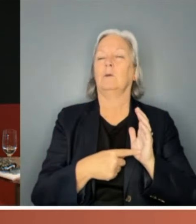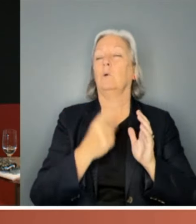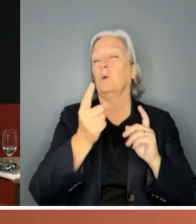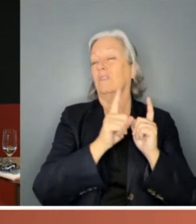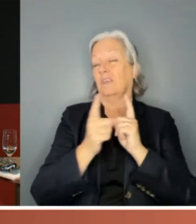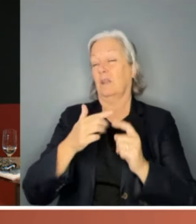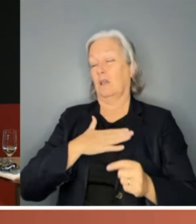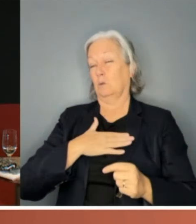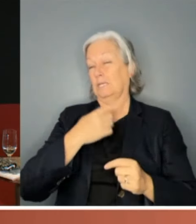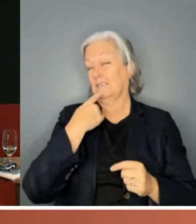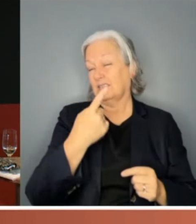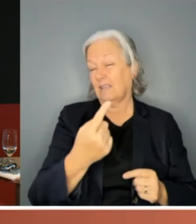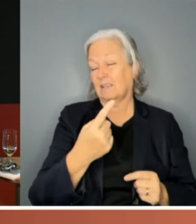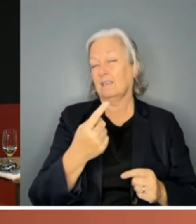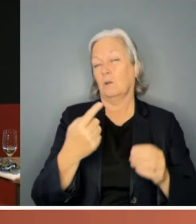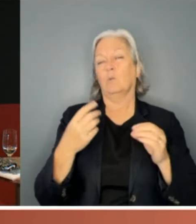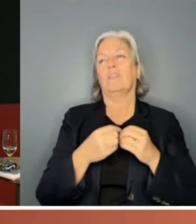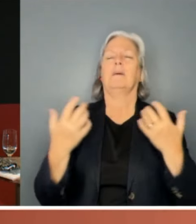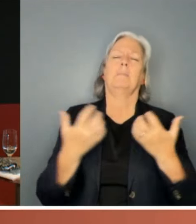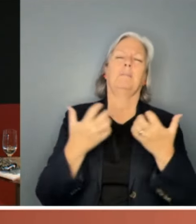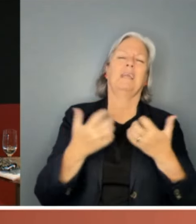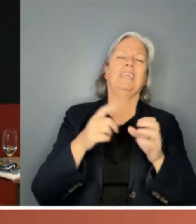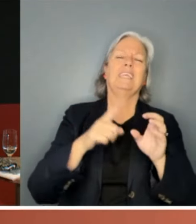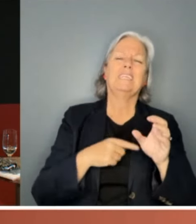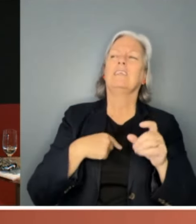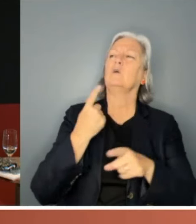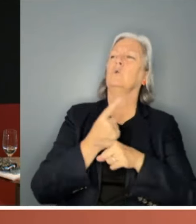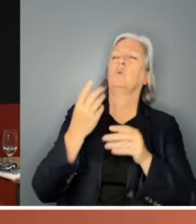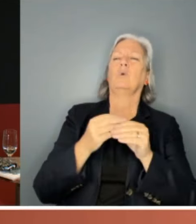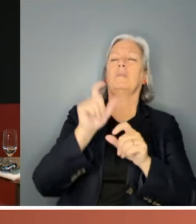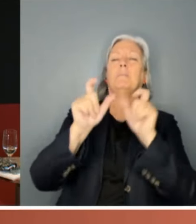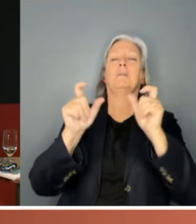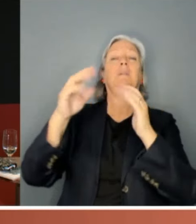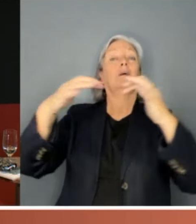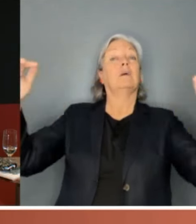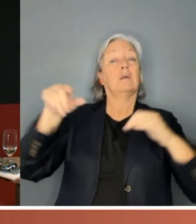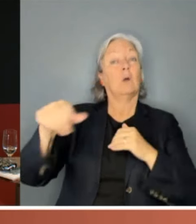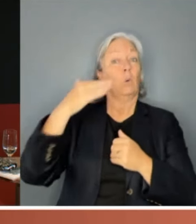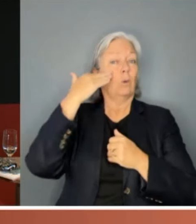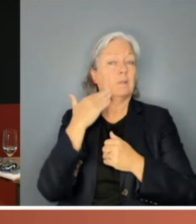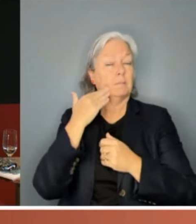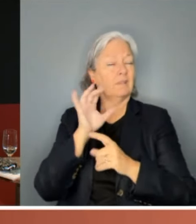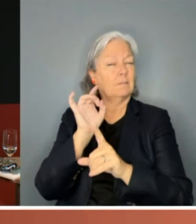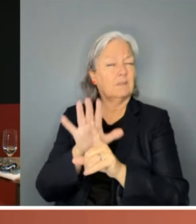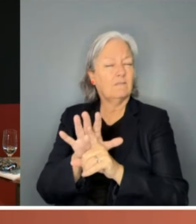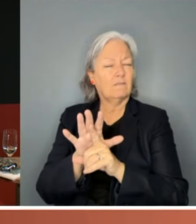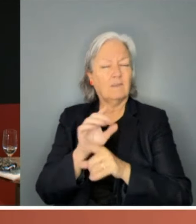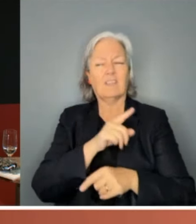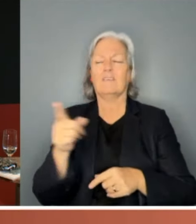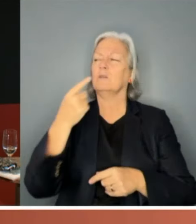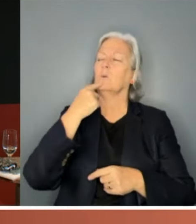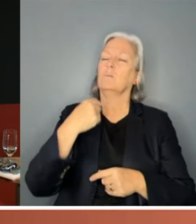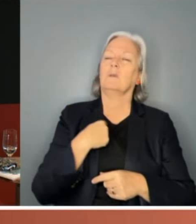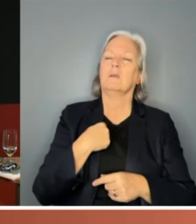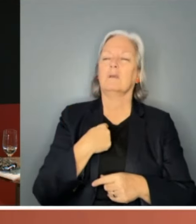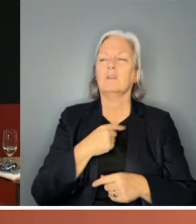various discussions over many years with parliamentarians, women, who have indicated to me, oh, look, you know, you've just got to